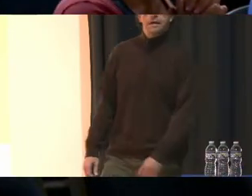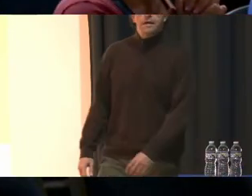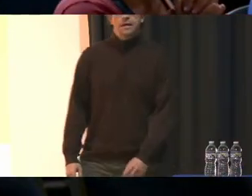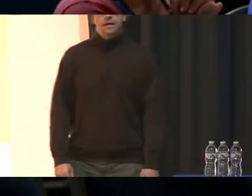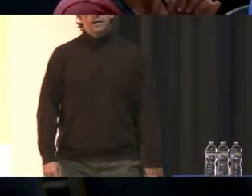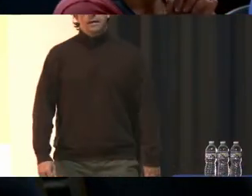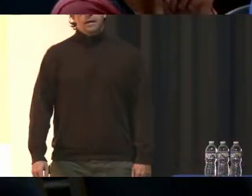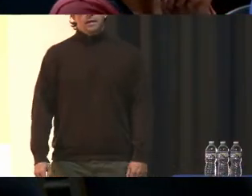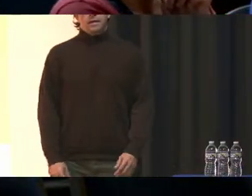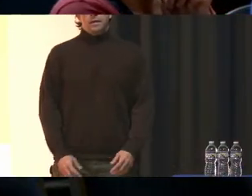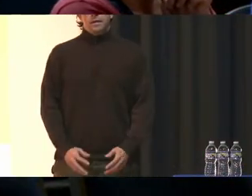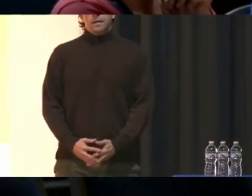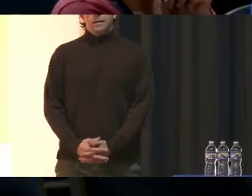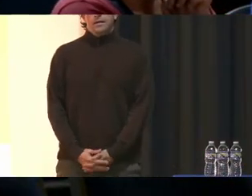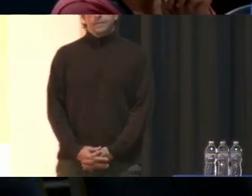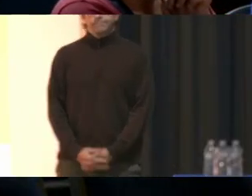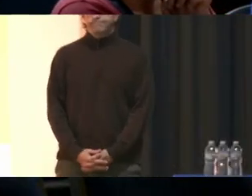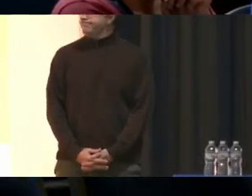Do you